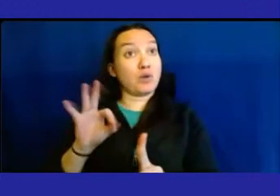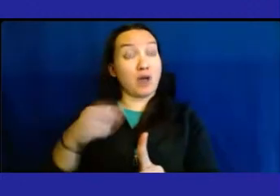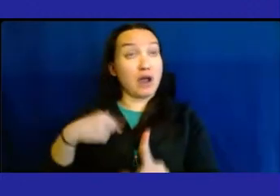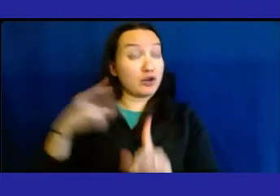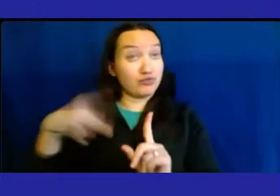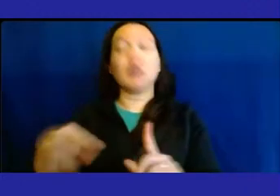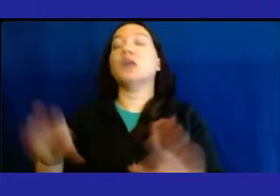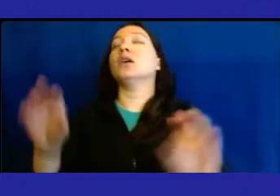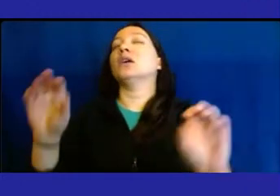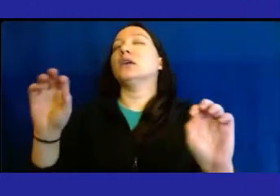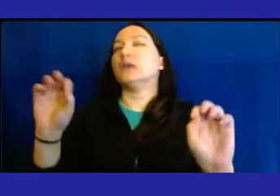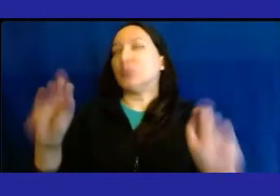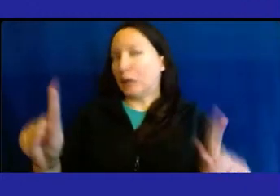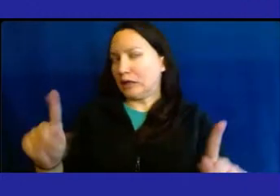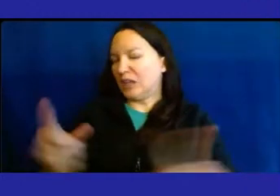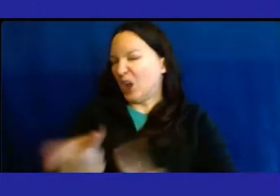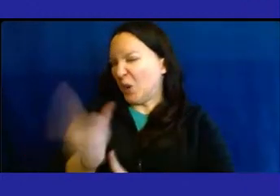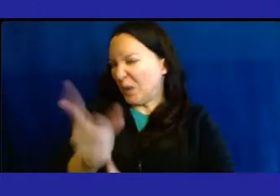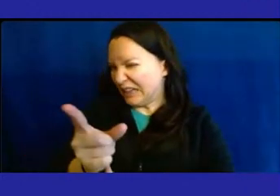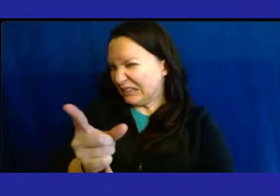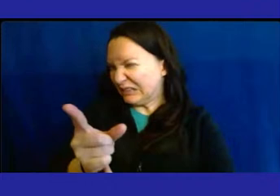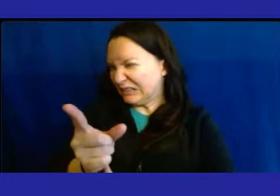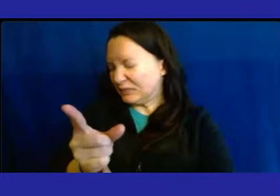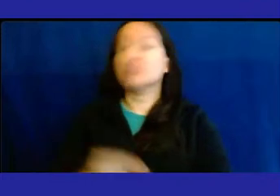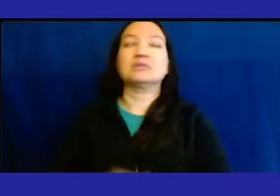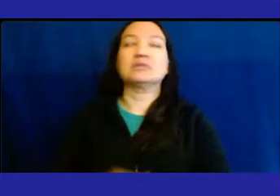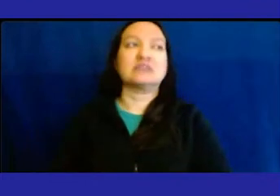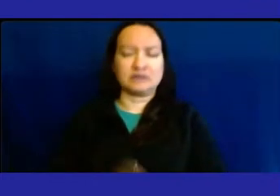of it. Okay, we have one minute. Okay, here.